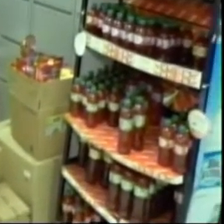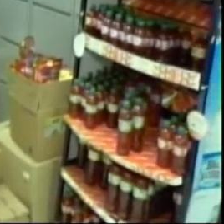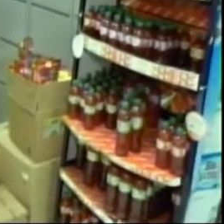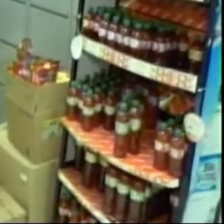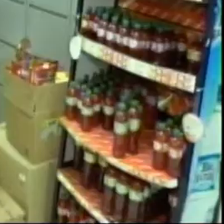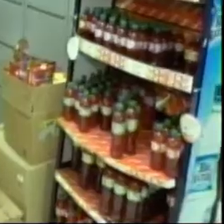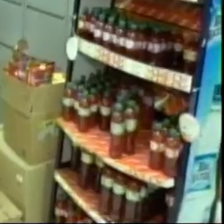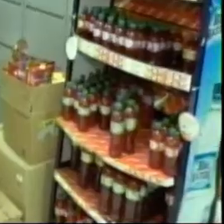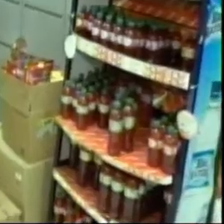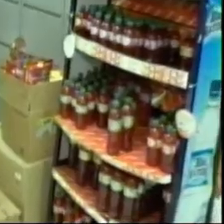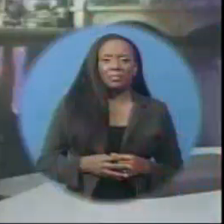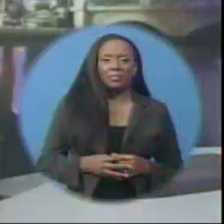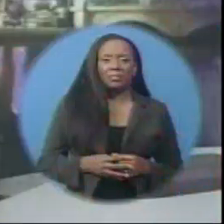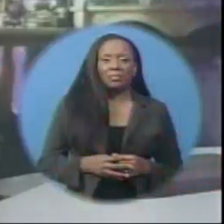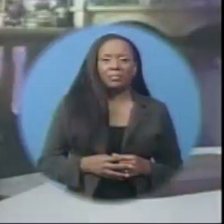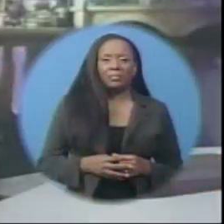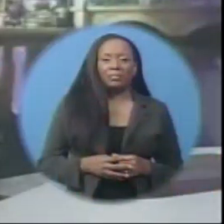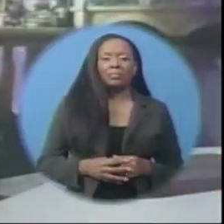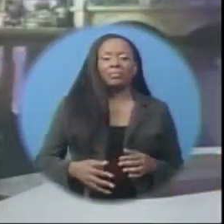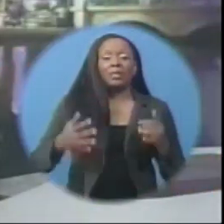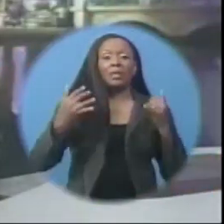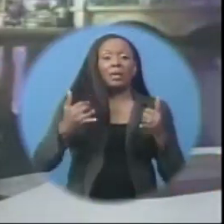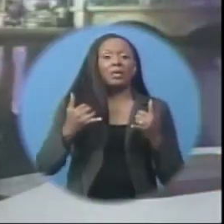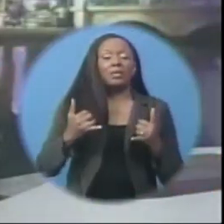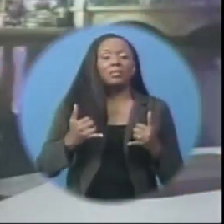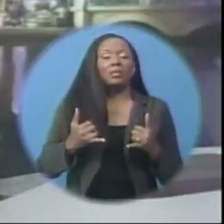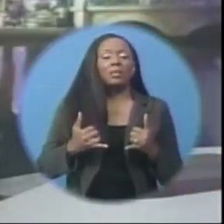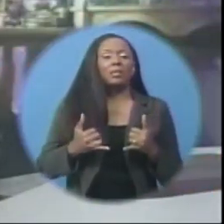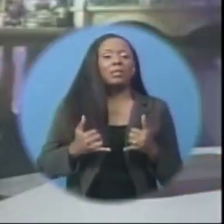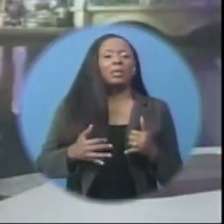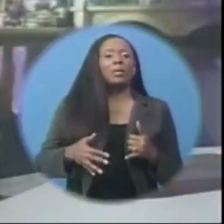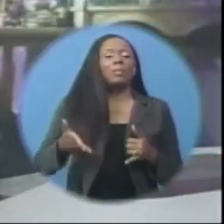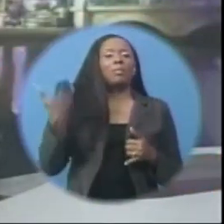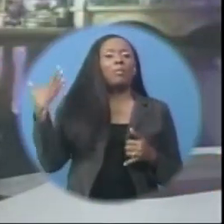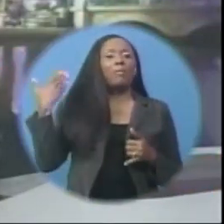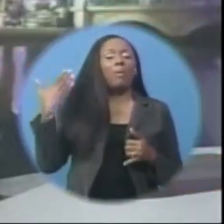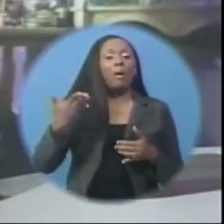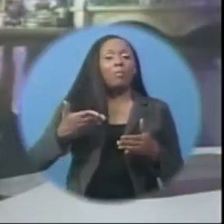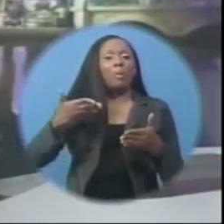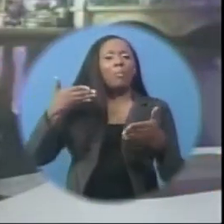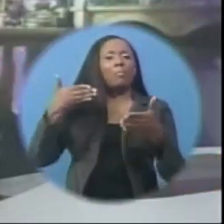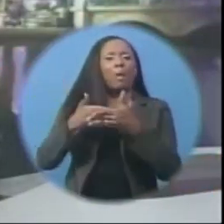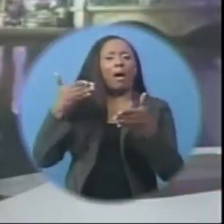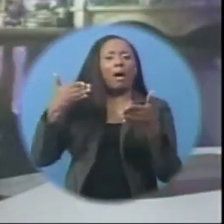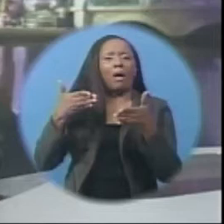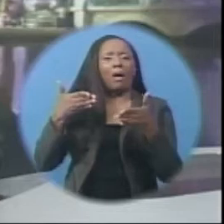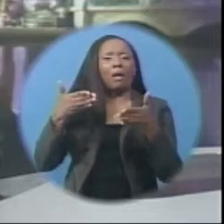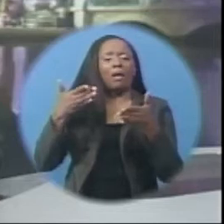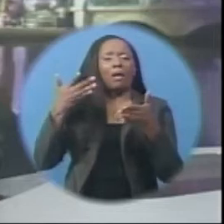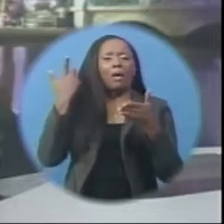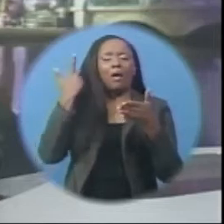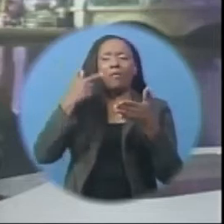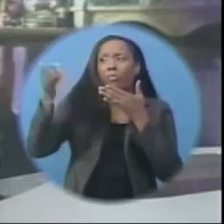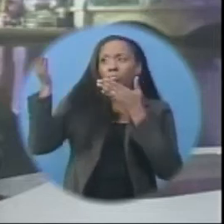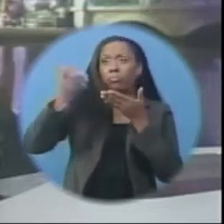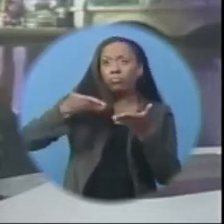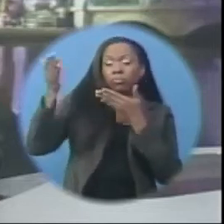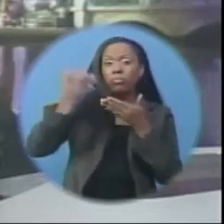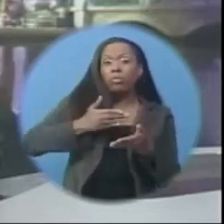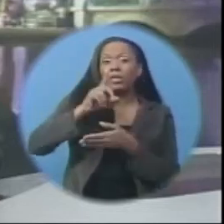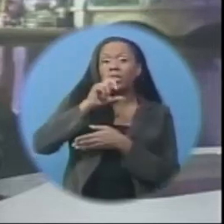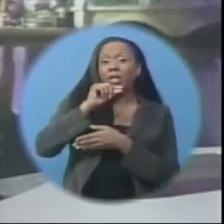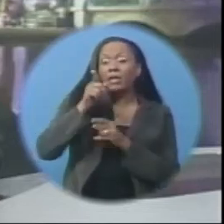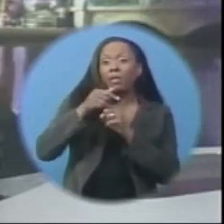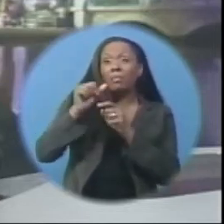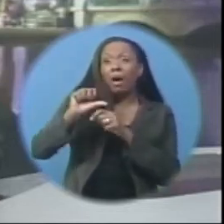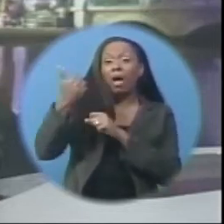Lord, CBC News. Thanks, Lisa. While fresh off the lifting of the ban on poultry products from the UK, the Barbados Agricultural